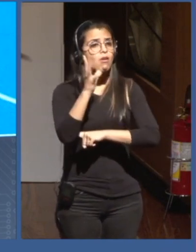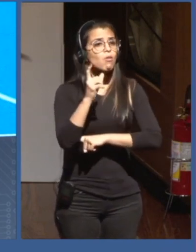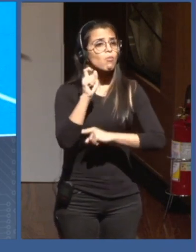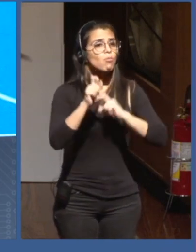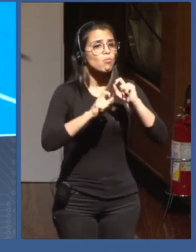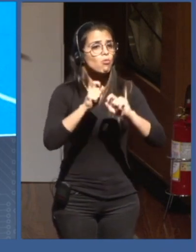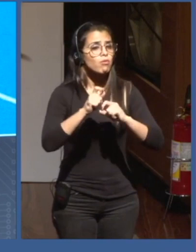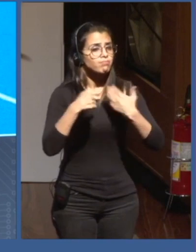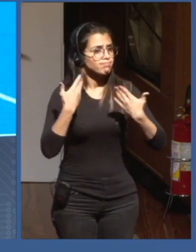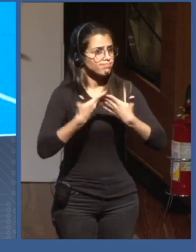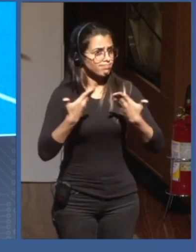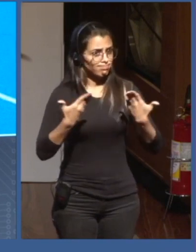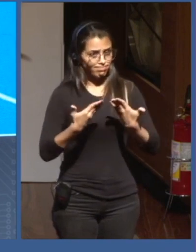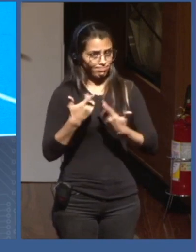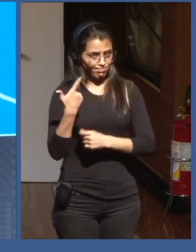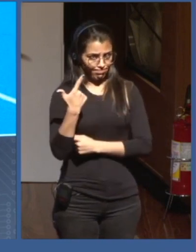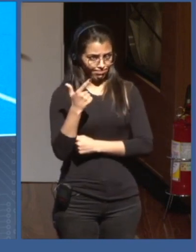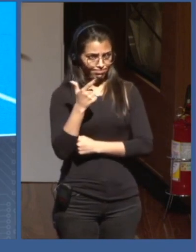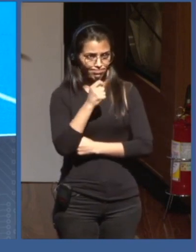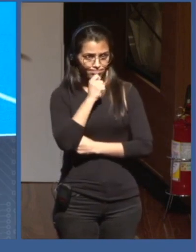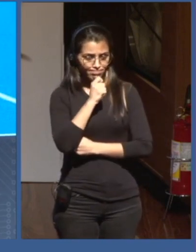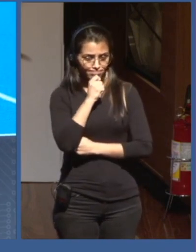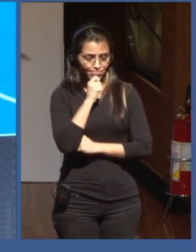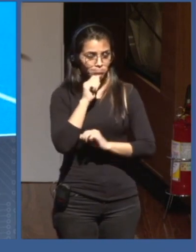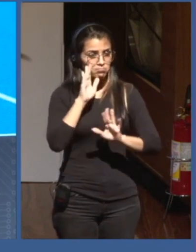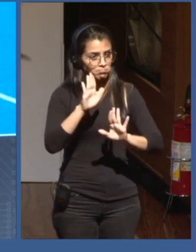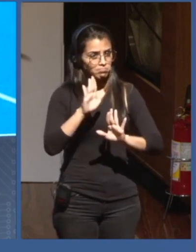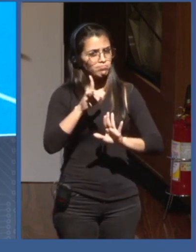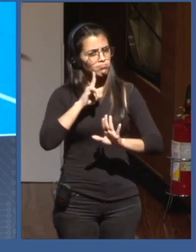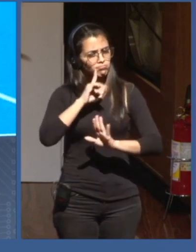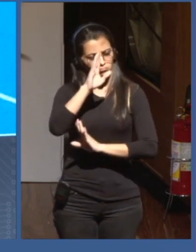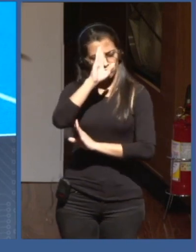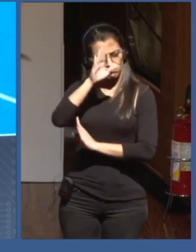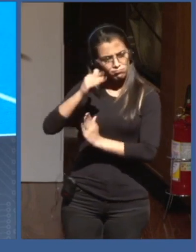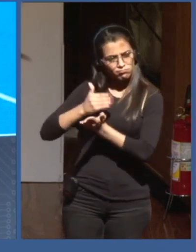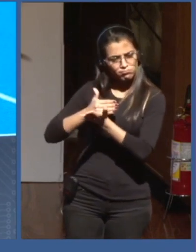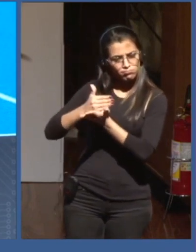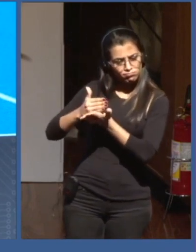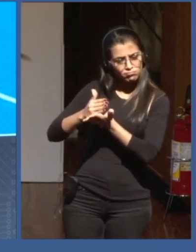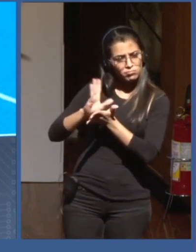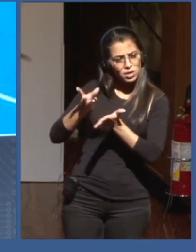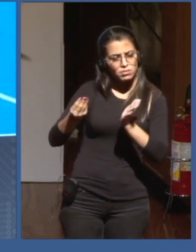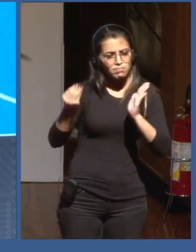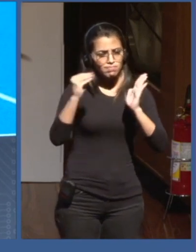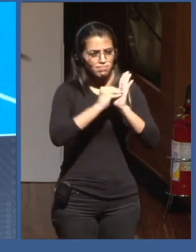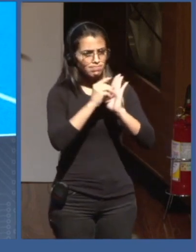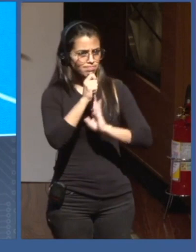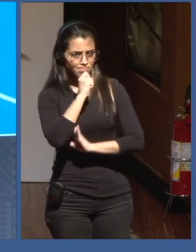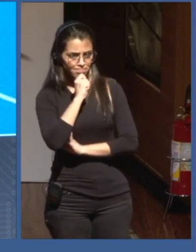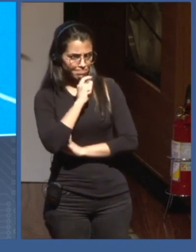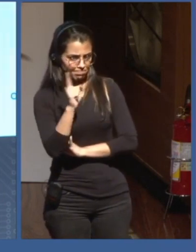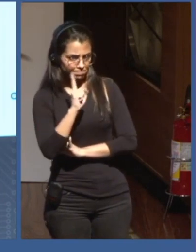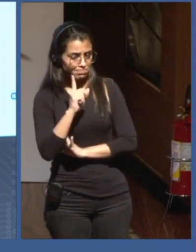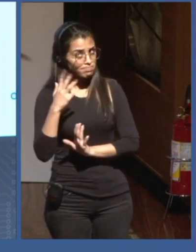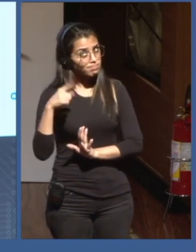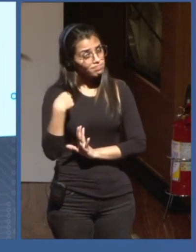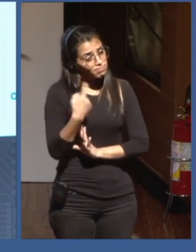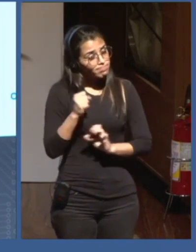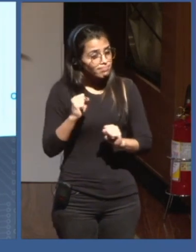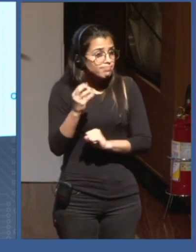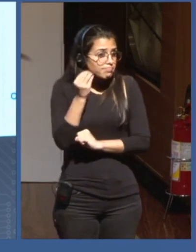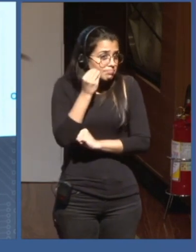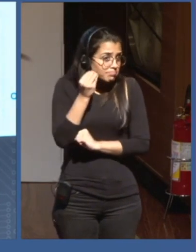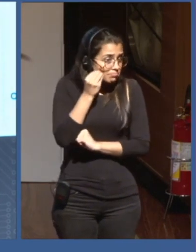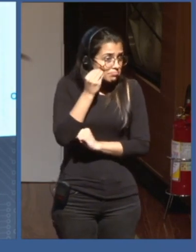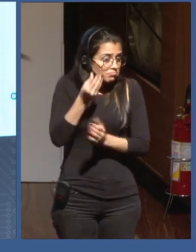at scale by any stretch of the imagination. So, we're trying to put in place those systems and standards. And so, this is